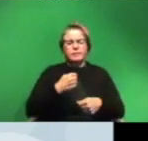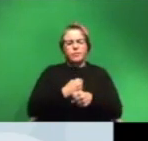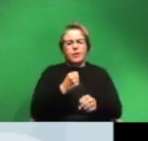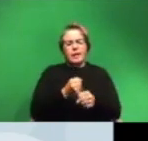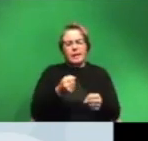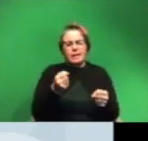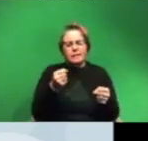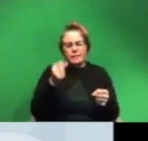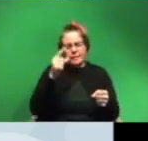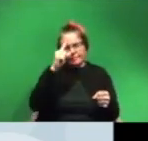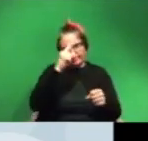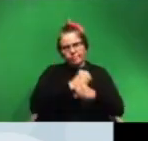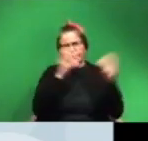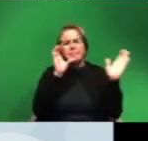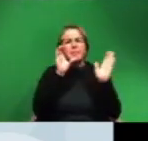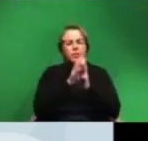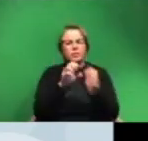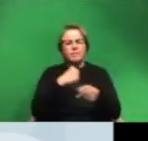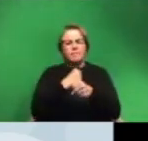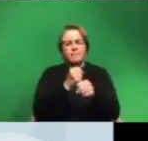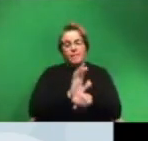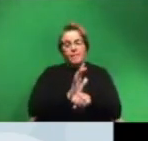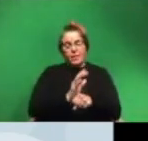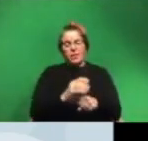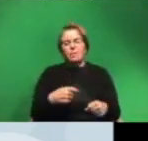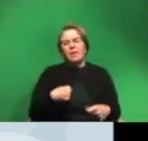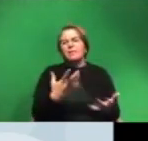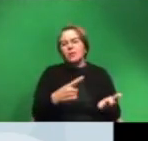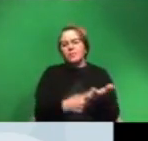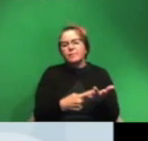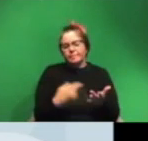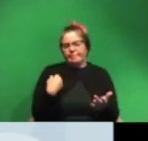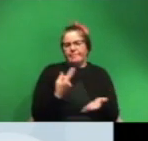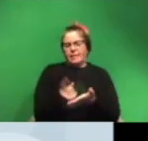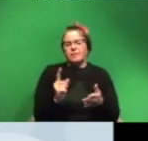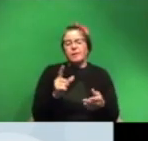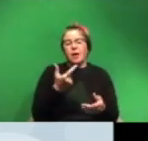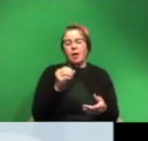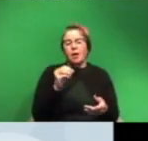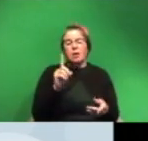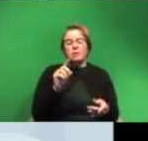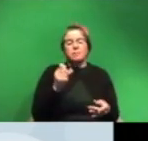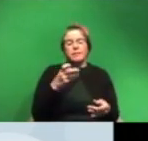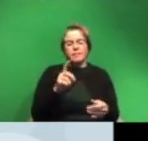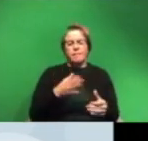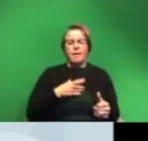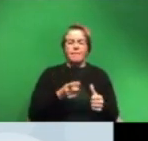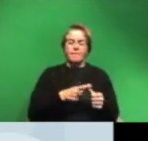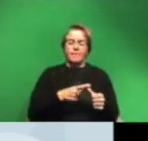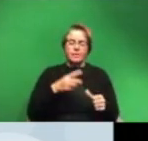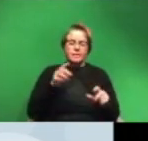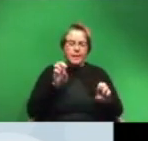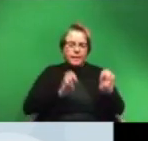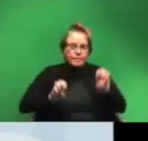to make this film and so in many ways i think i said this earlier this week but godspeed was my first kind of experiment or